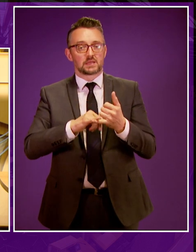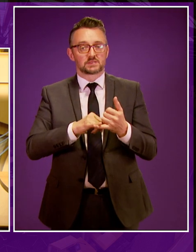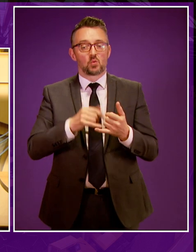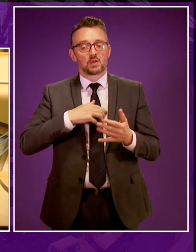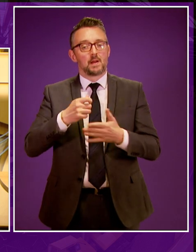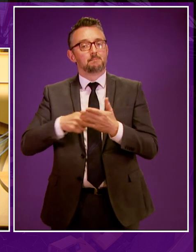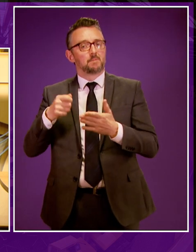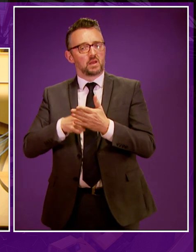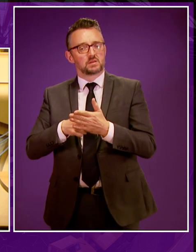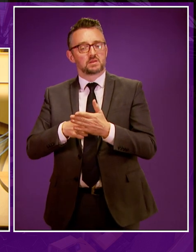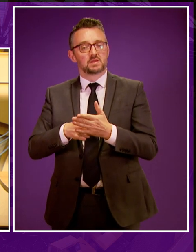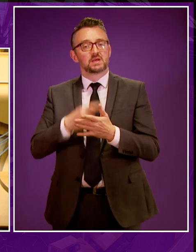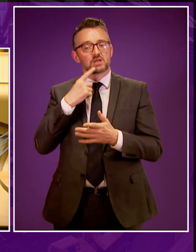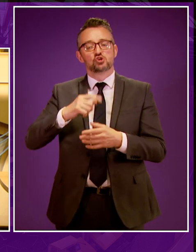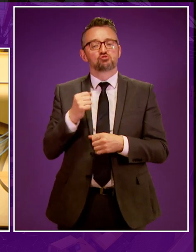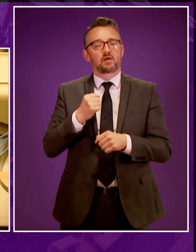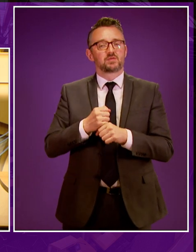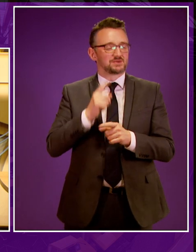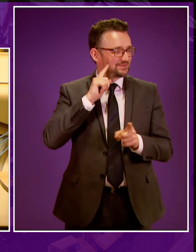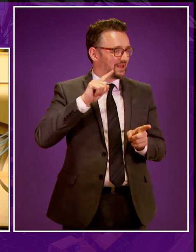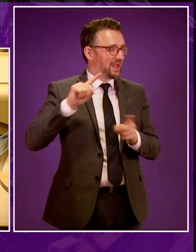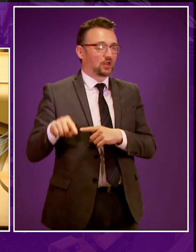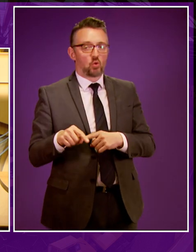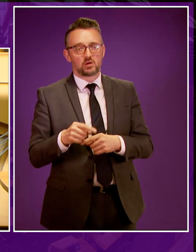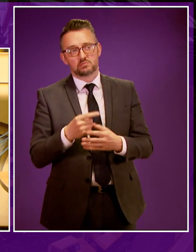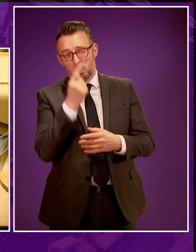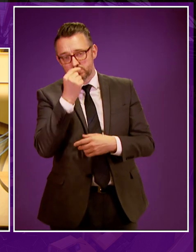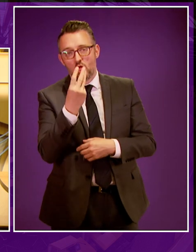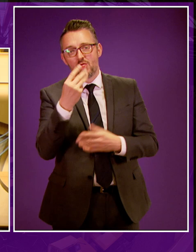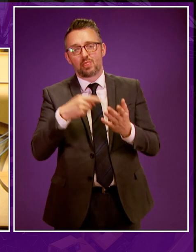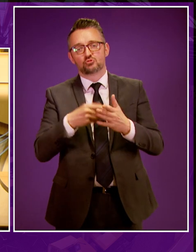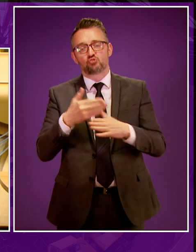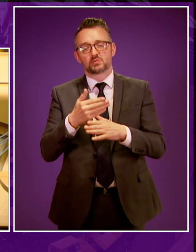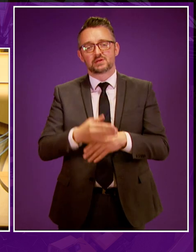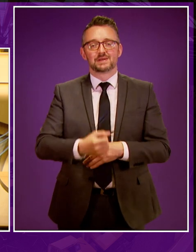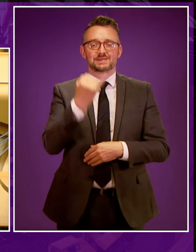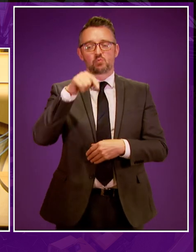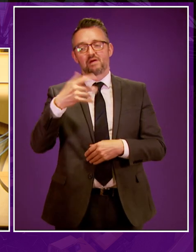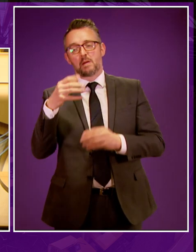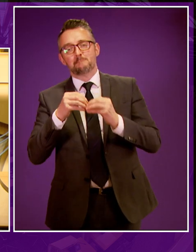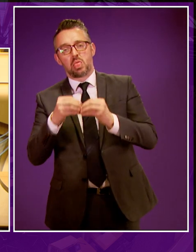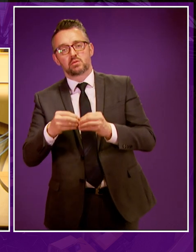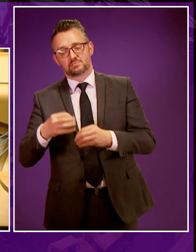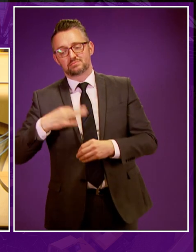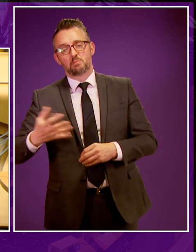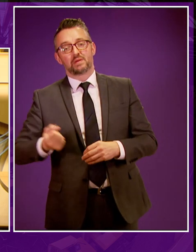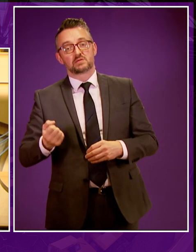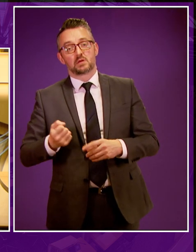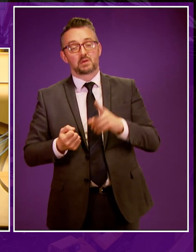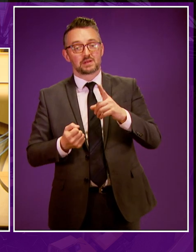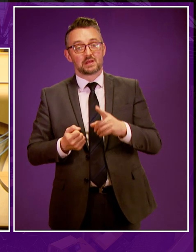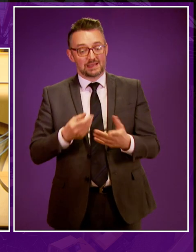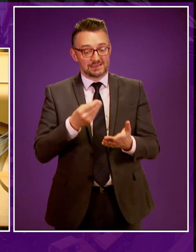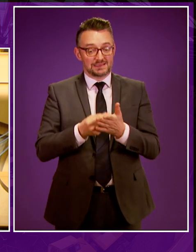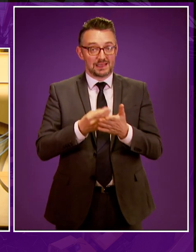exploration, the Scottish Government's turning its back on a potential 3,000 jobs and 6.5 billion of economic benefit. Yet the economic